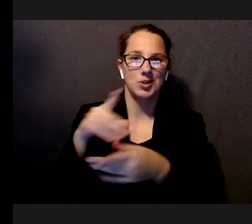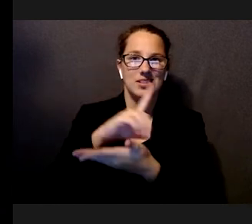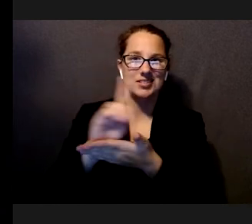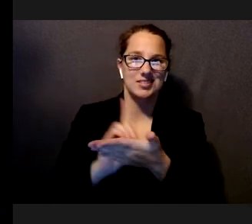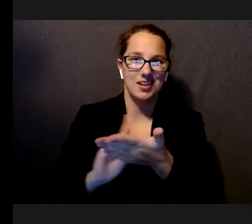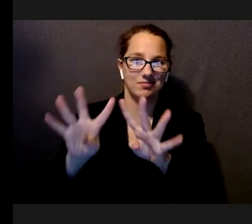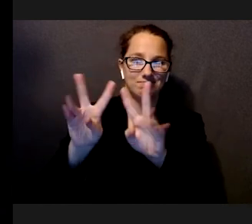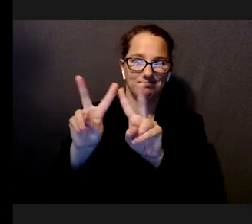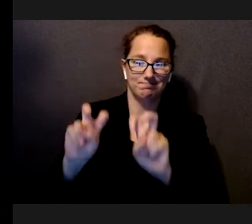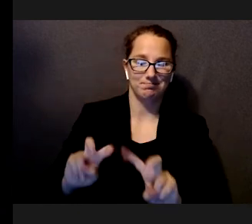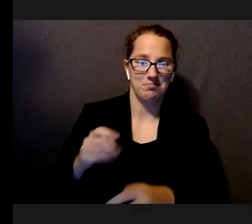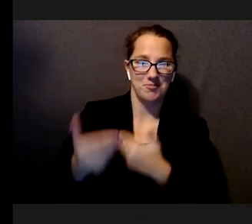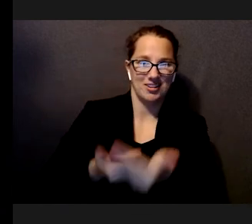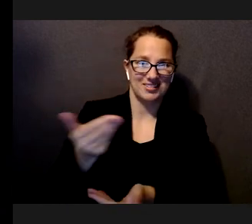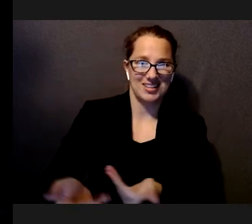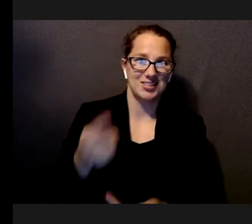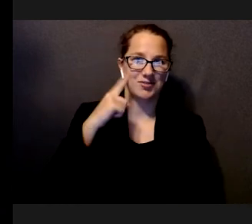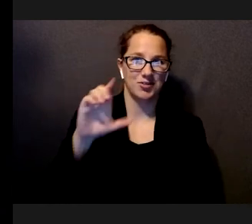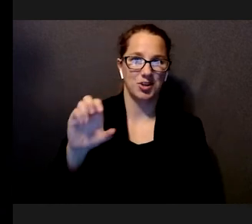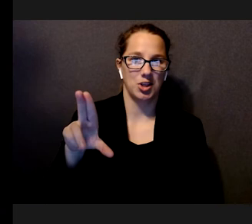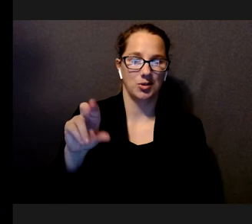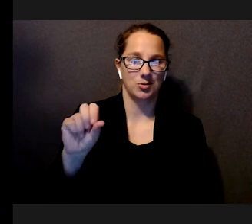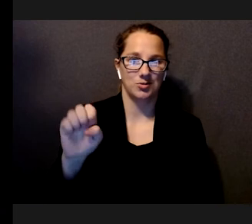design and evaluation process of QC.